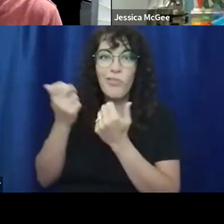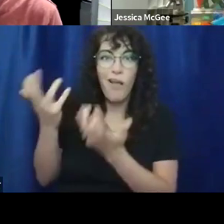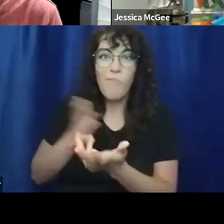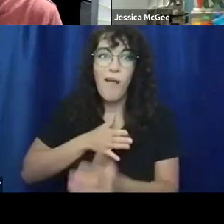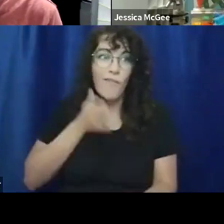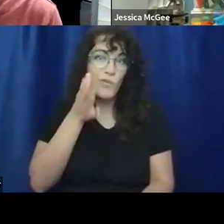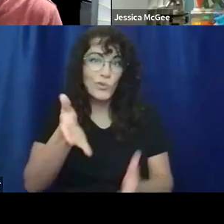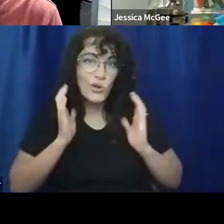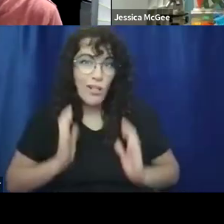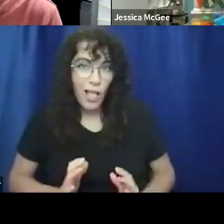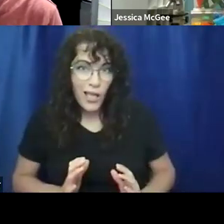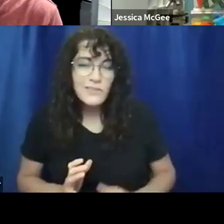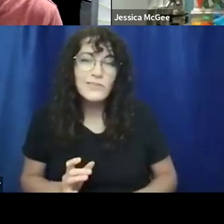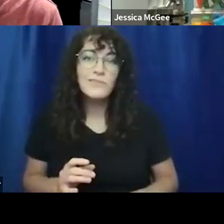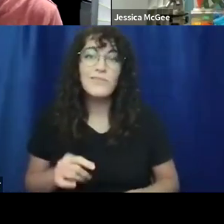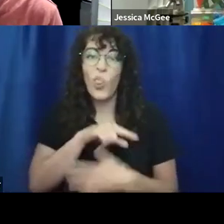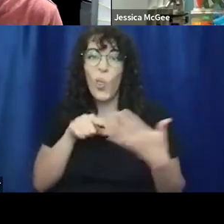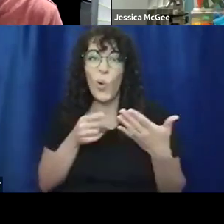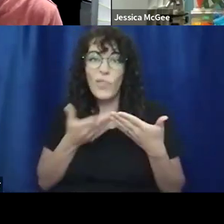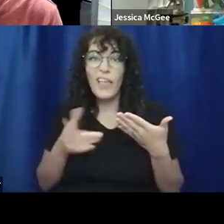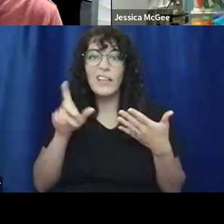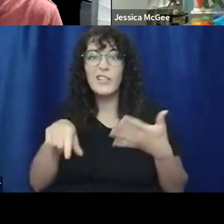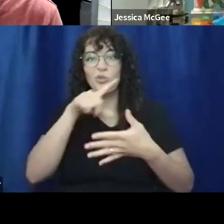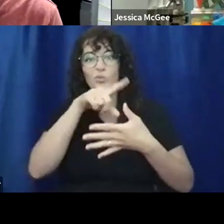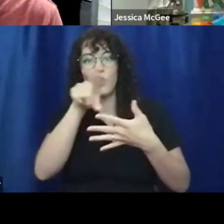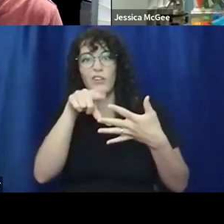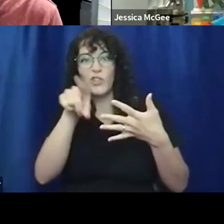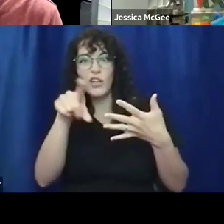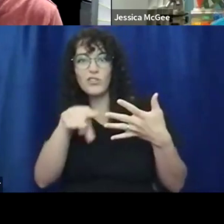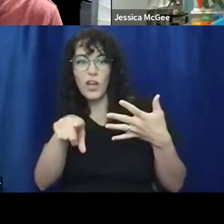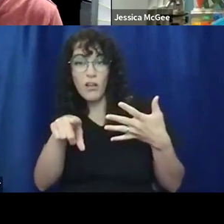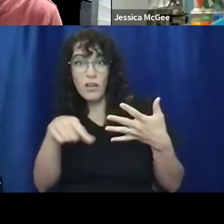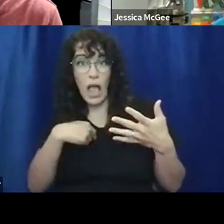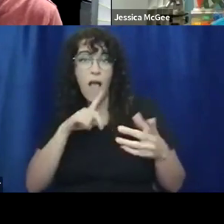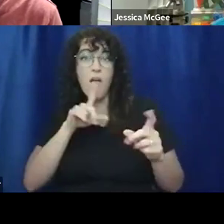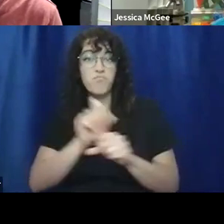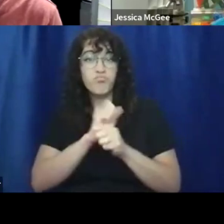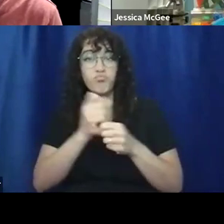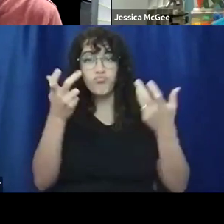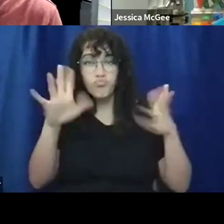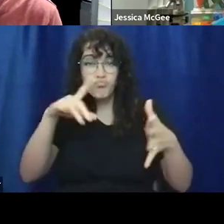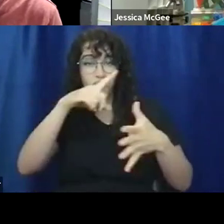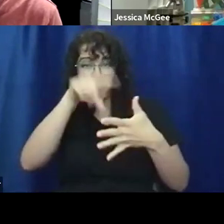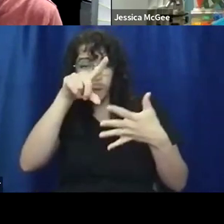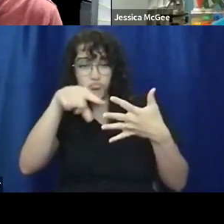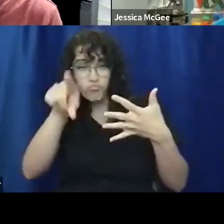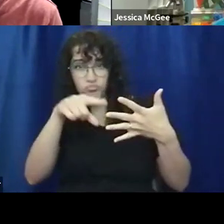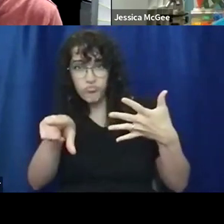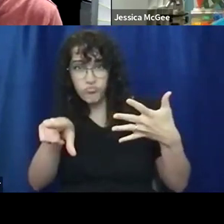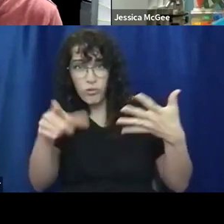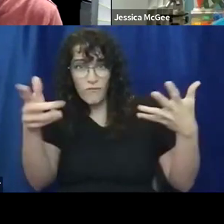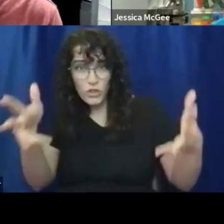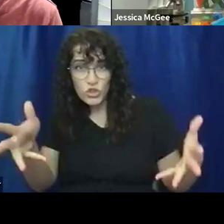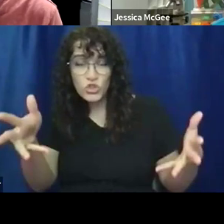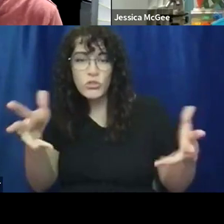feel like those boxes needed to be checked. And it wasn't until I actually officially did those things, uh, until I was, until I realized